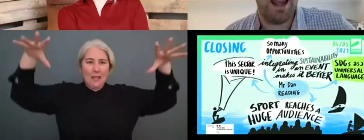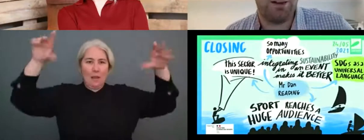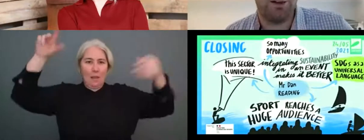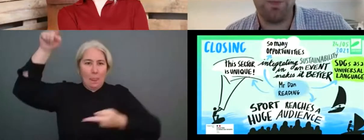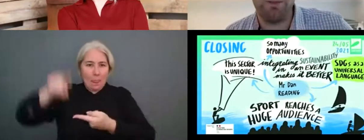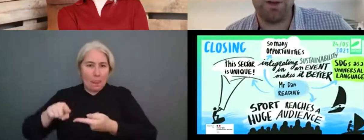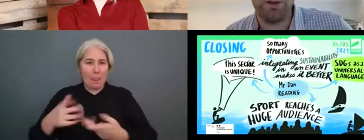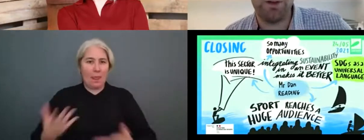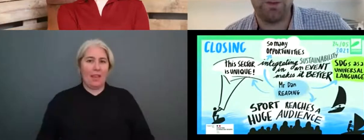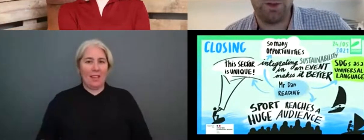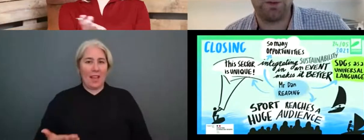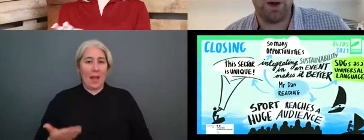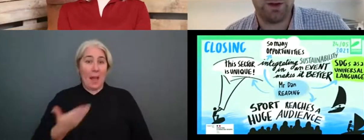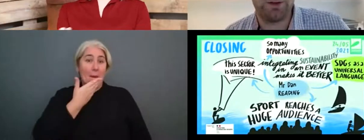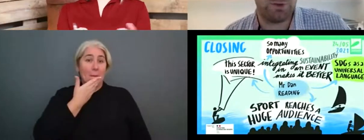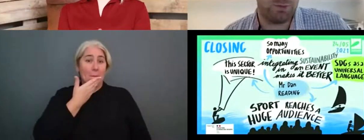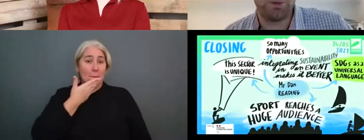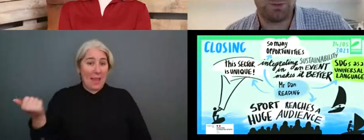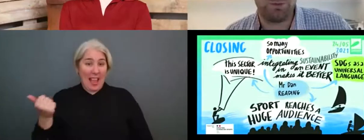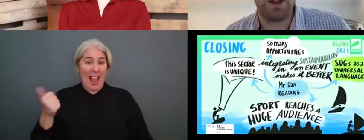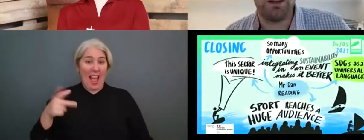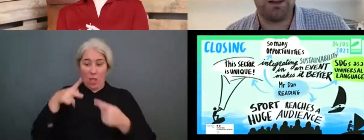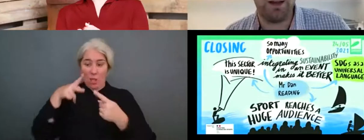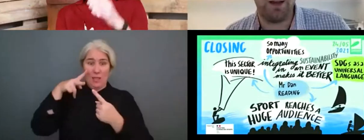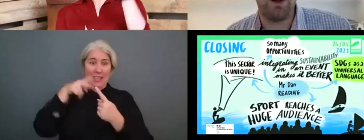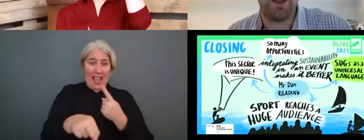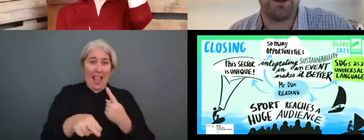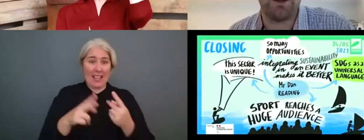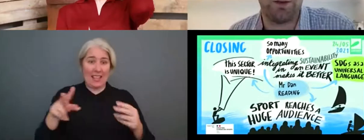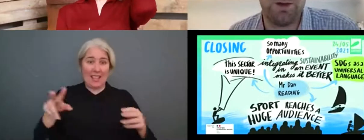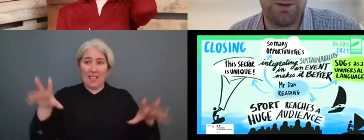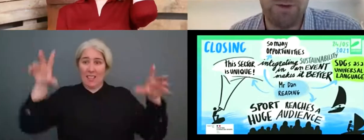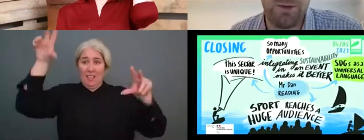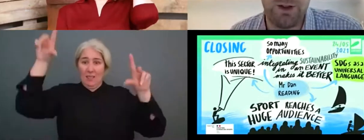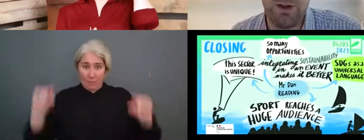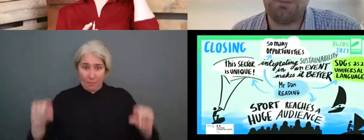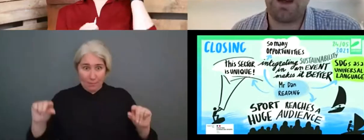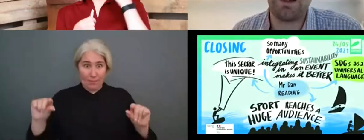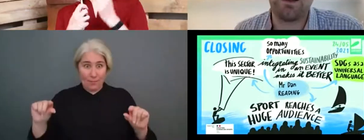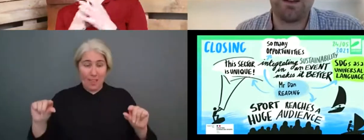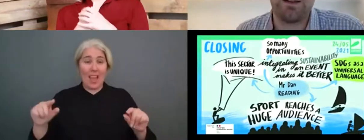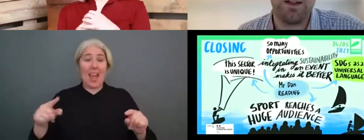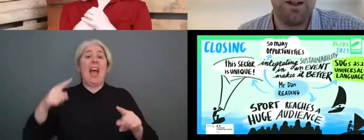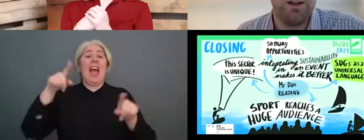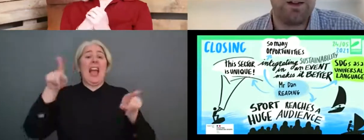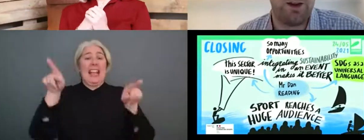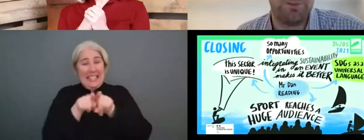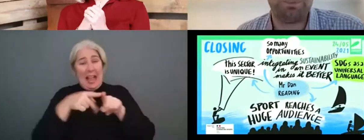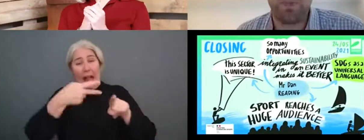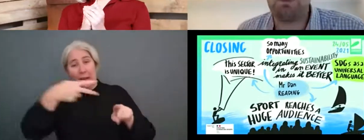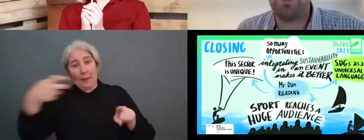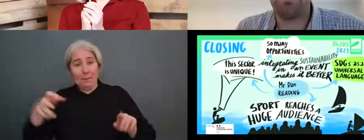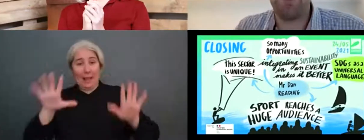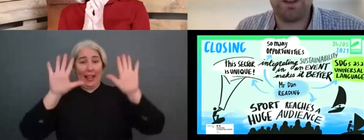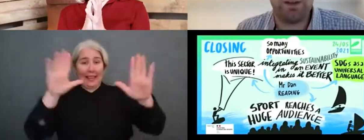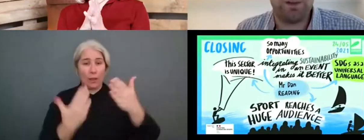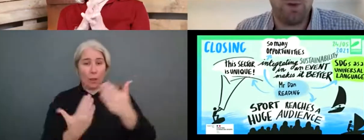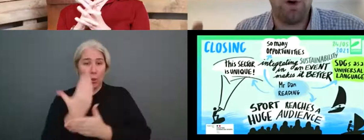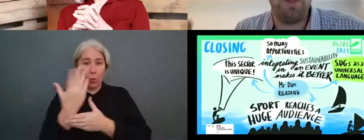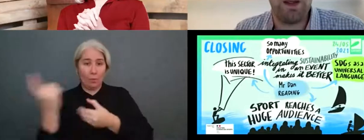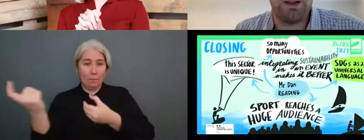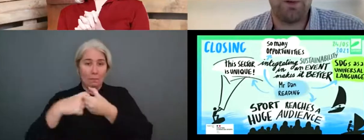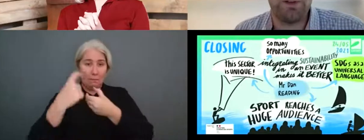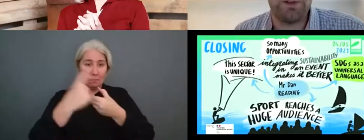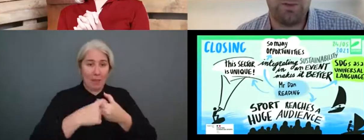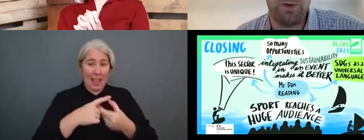get 10 new members, which will cost, which, which will bring in, um, 2,000 euros revenue in many cases. So reinvesting in the